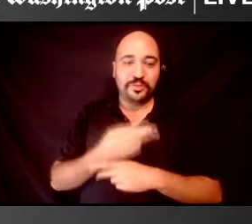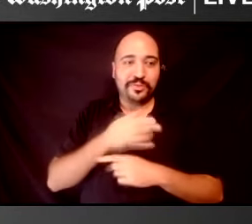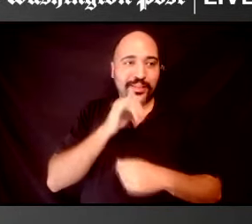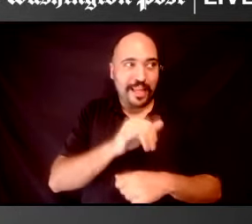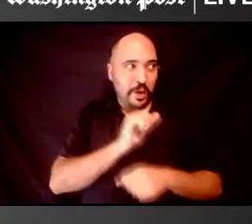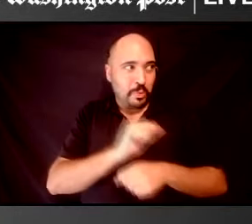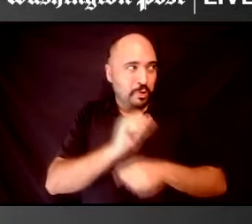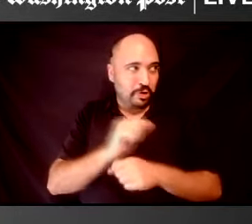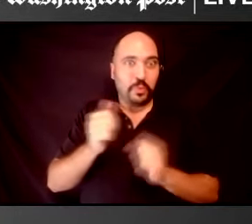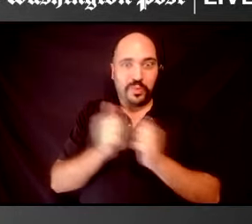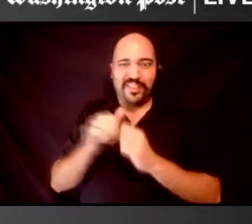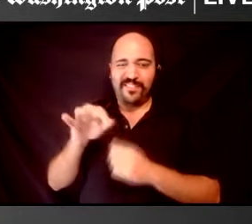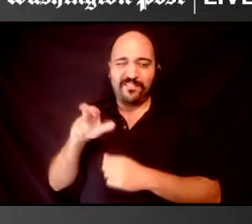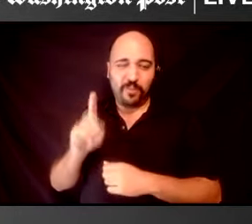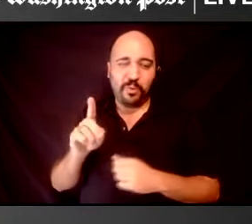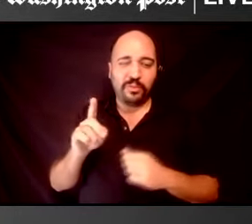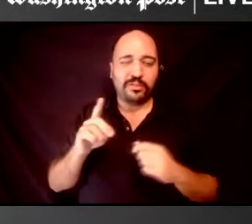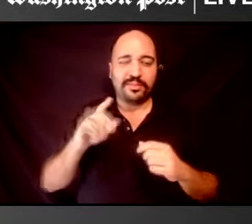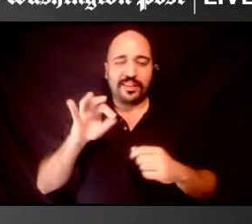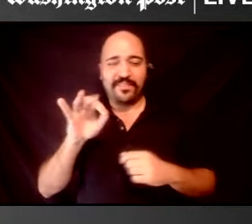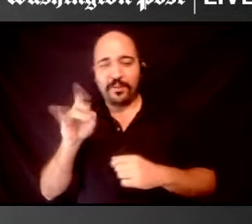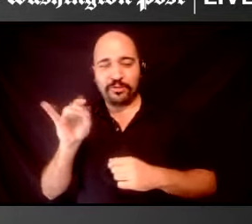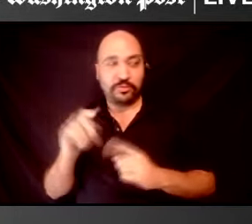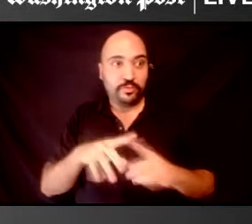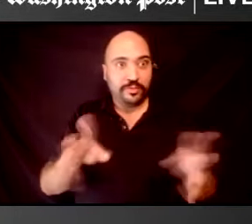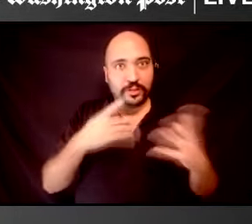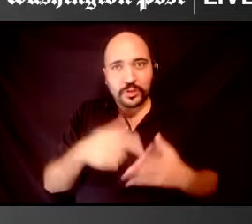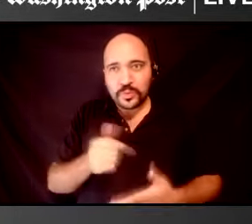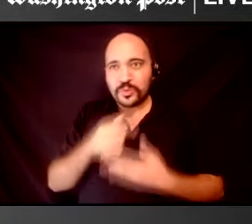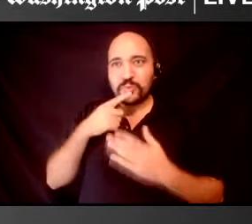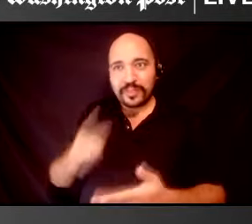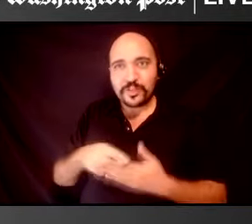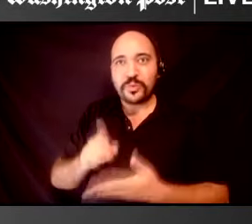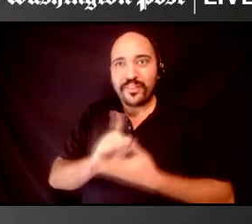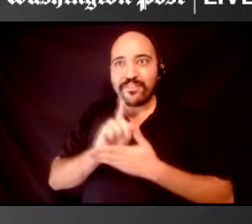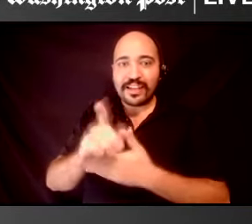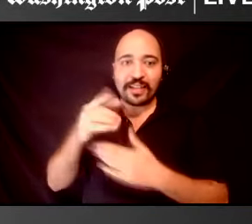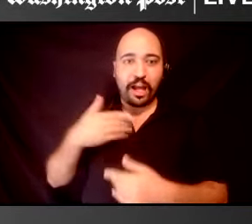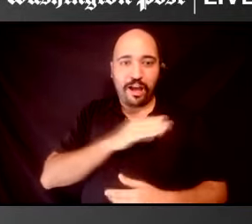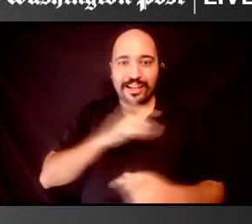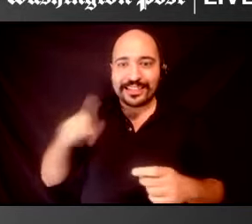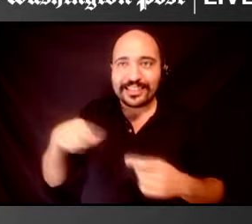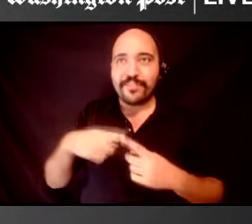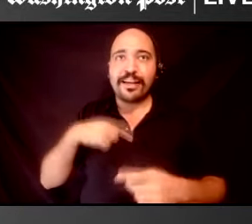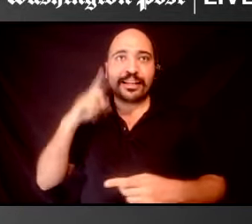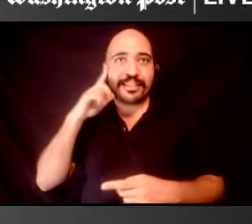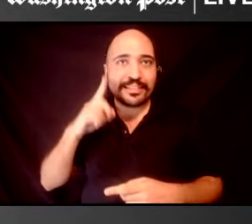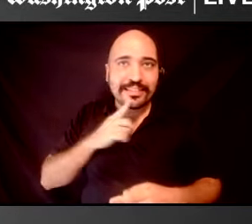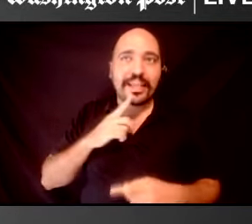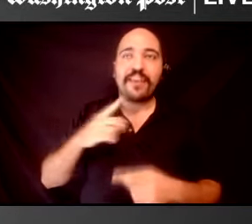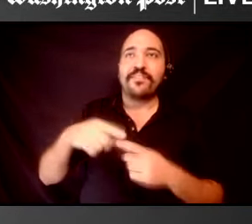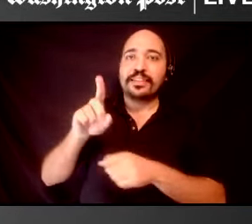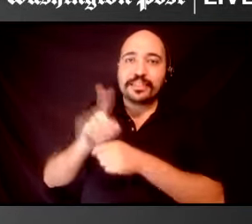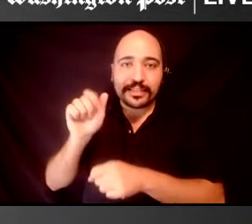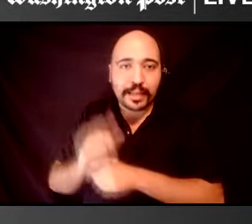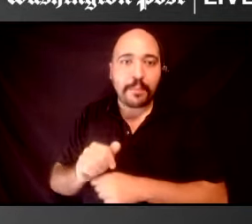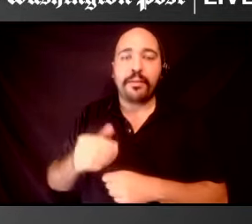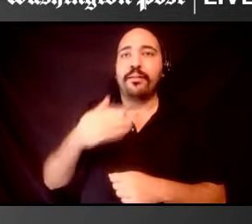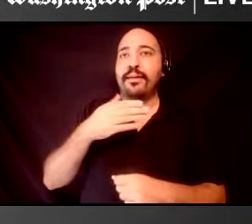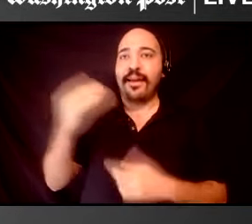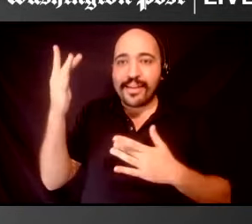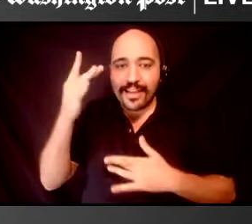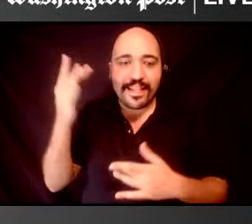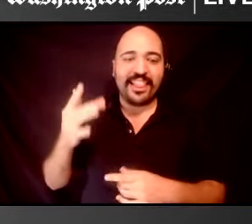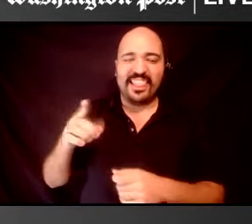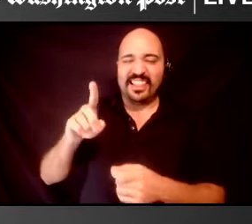advance the, the stories and the needs of our deaf and disabled and ill Indigenous people. We actually have a